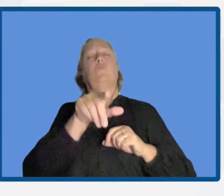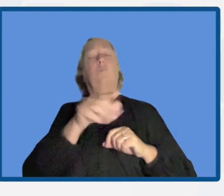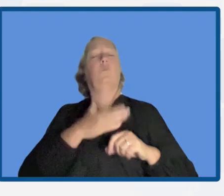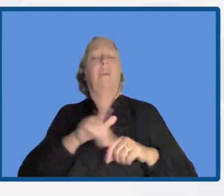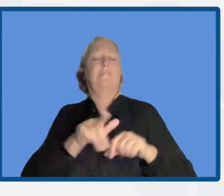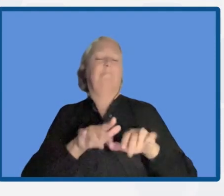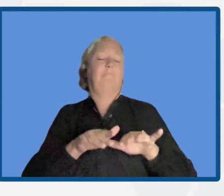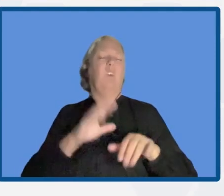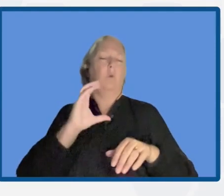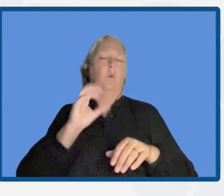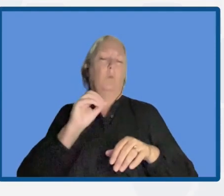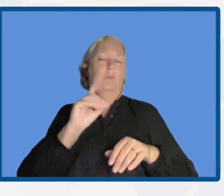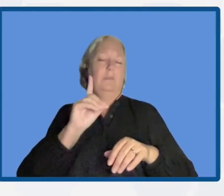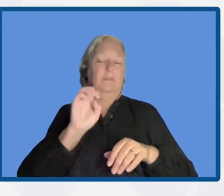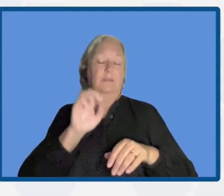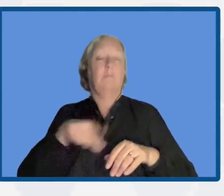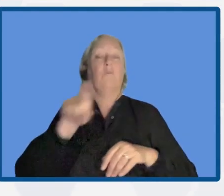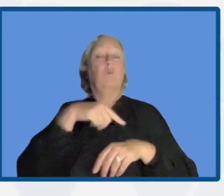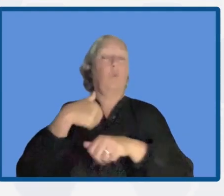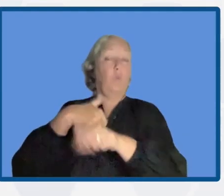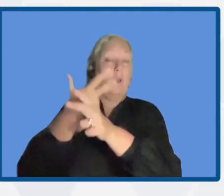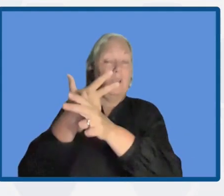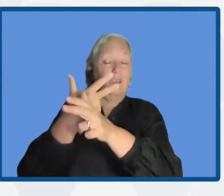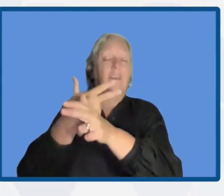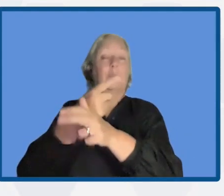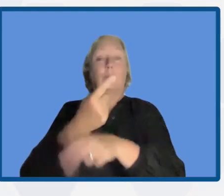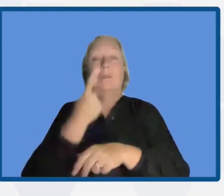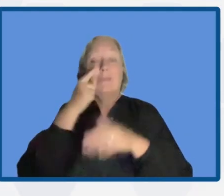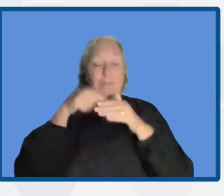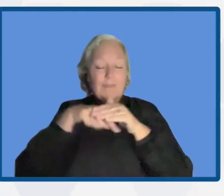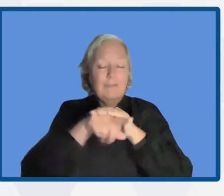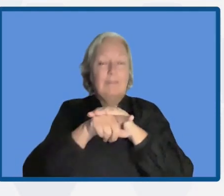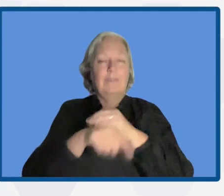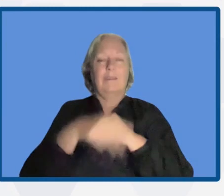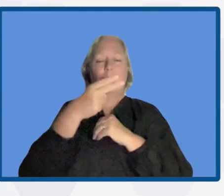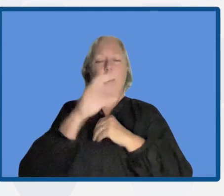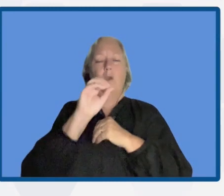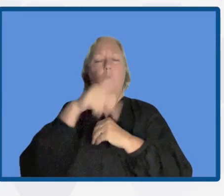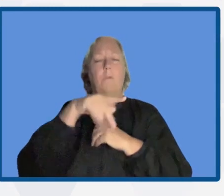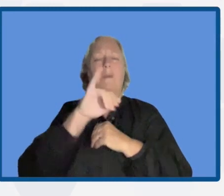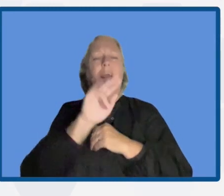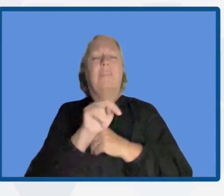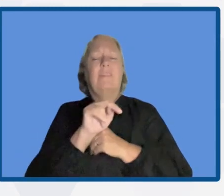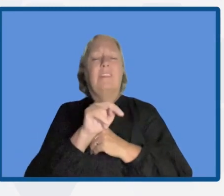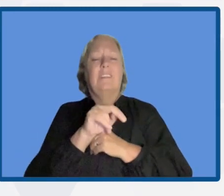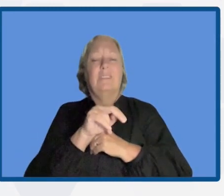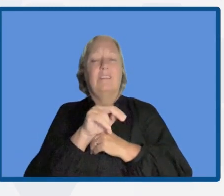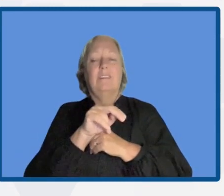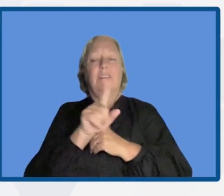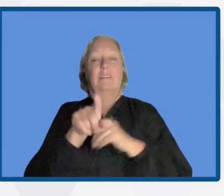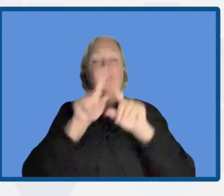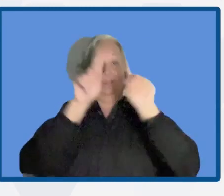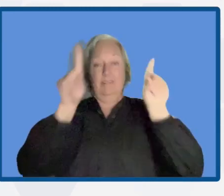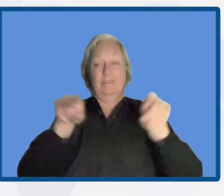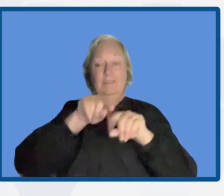for our online audience, you can go on hopping on the button on the right of your screens. You can